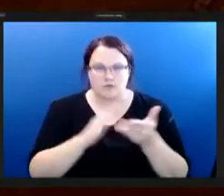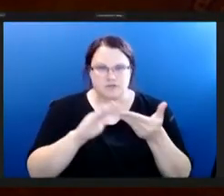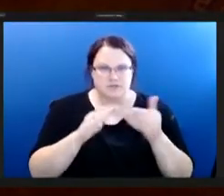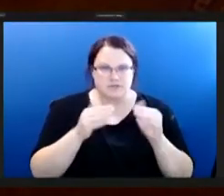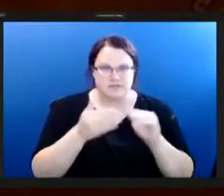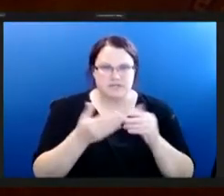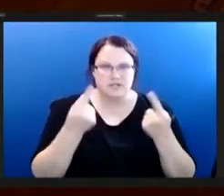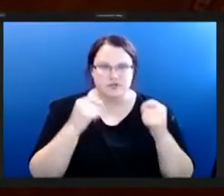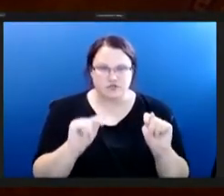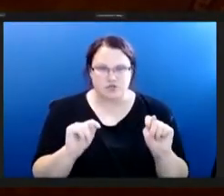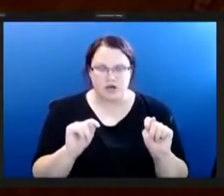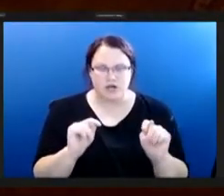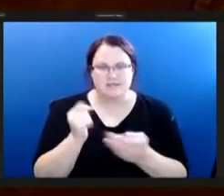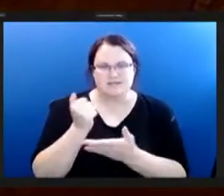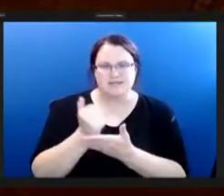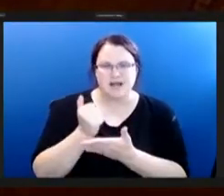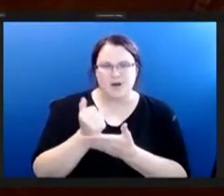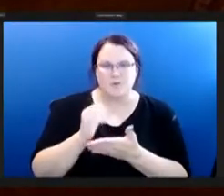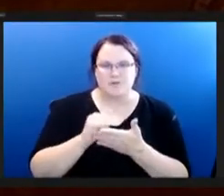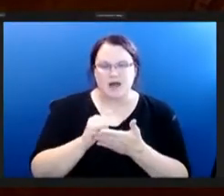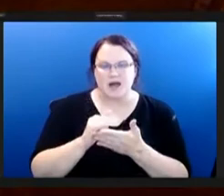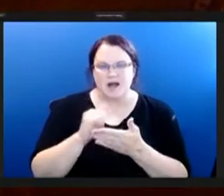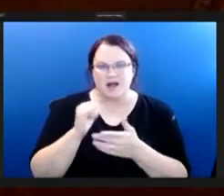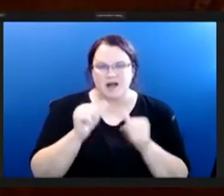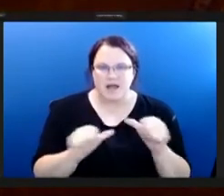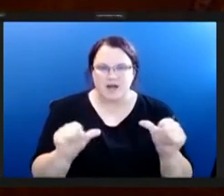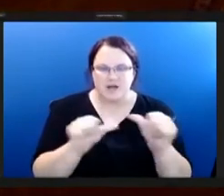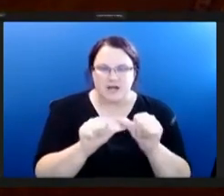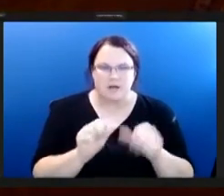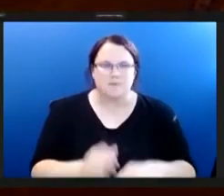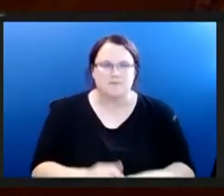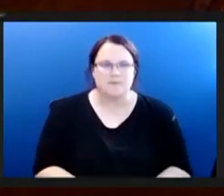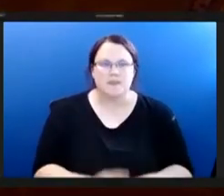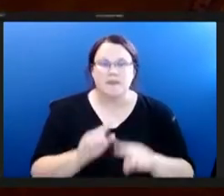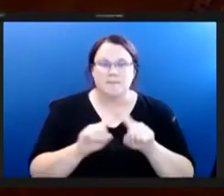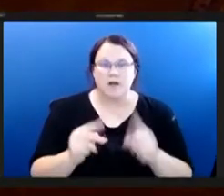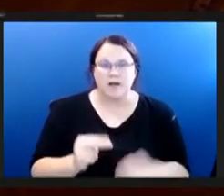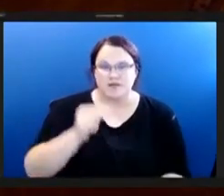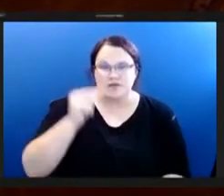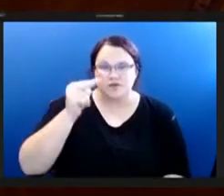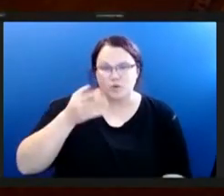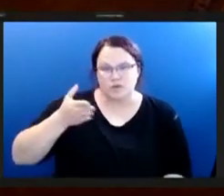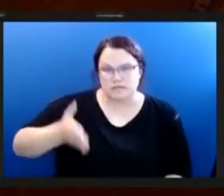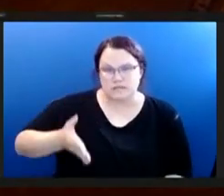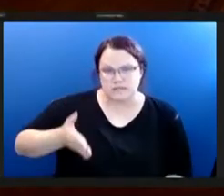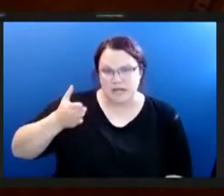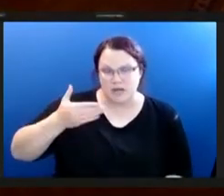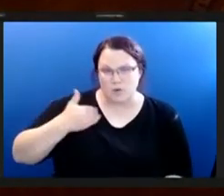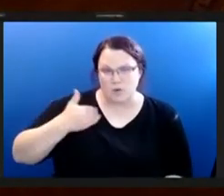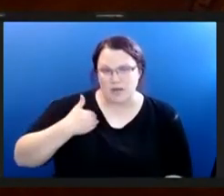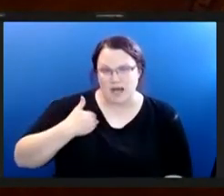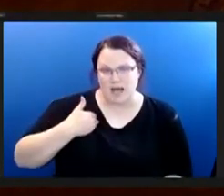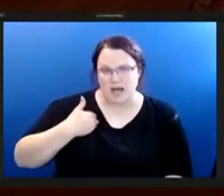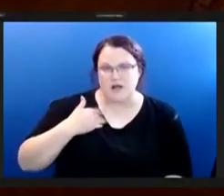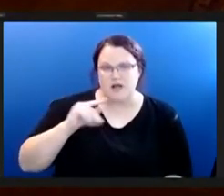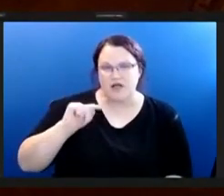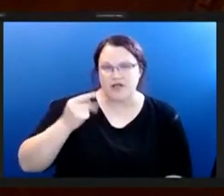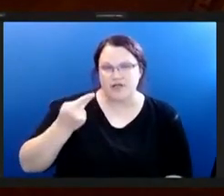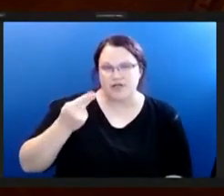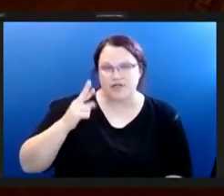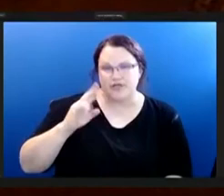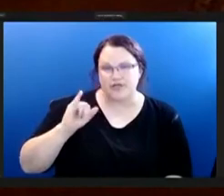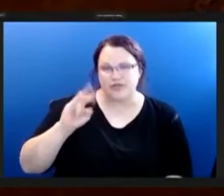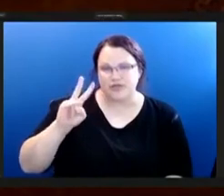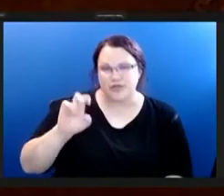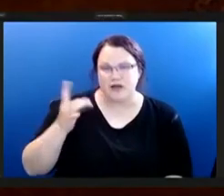but we also have on the north side there's the um the thrive 18 effort through a